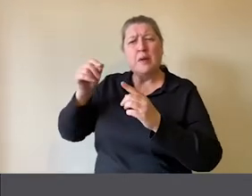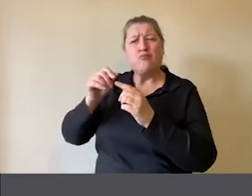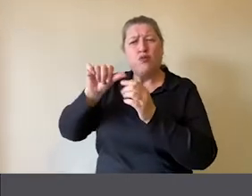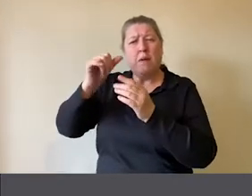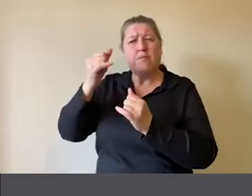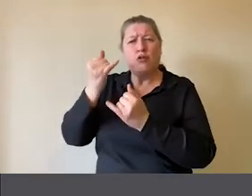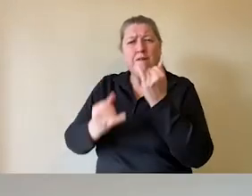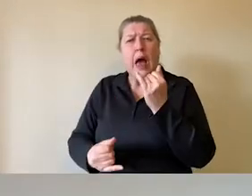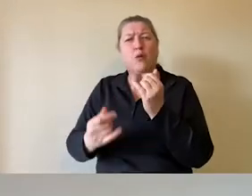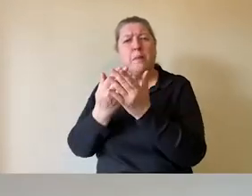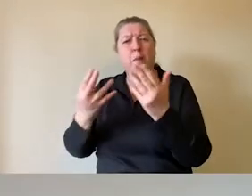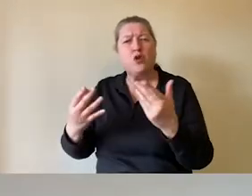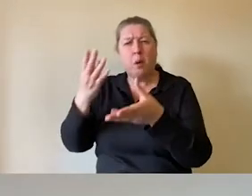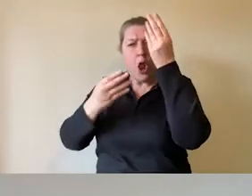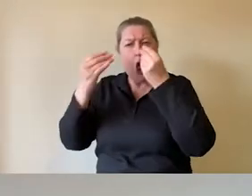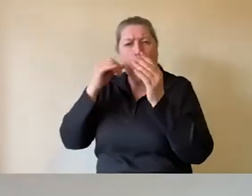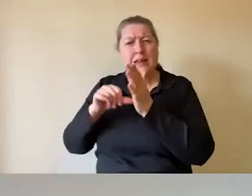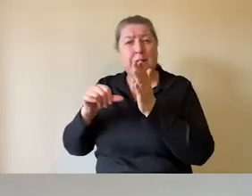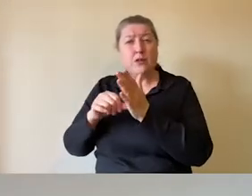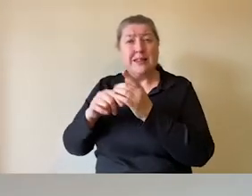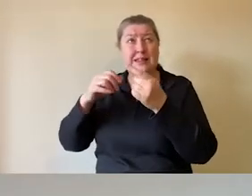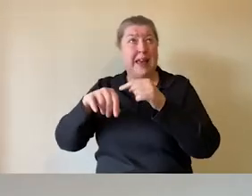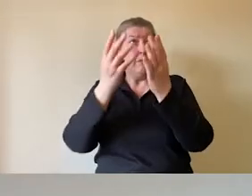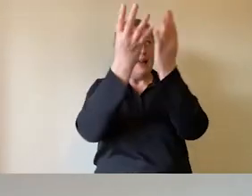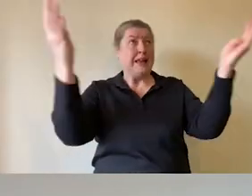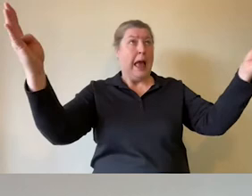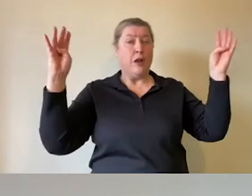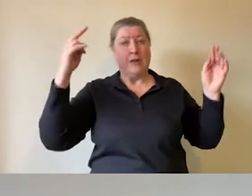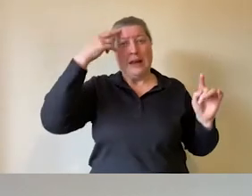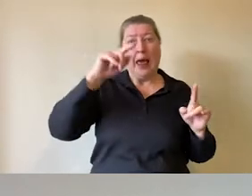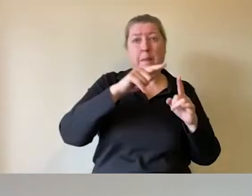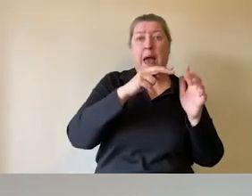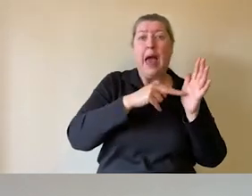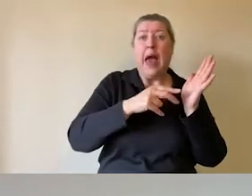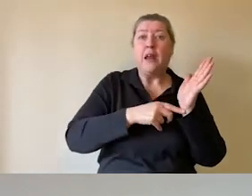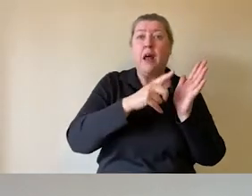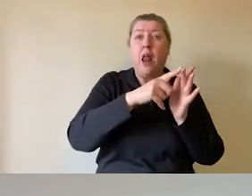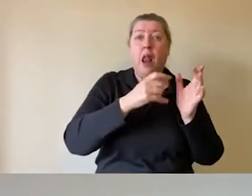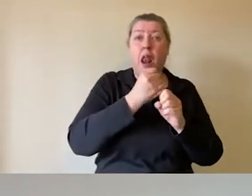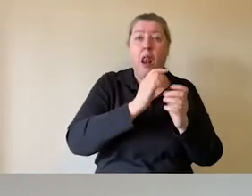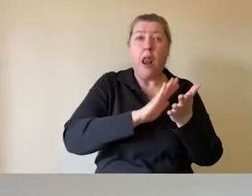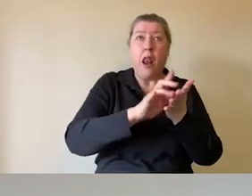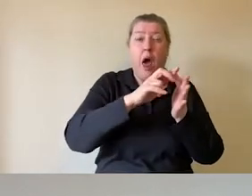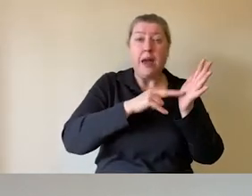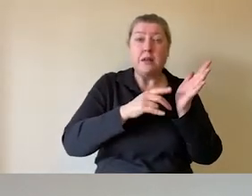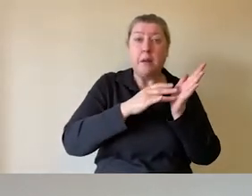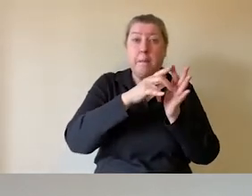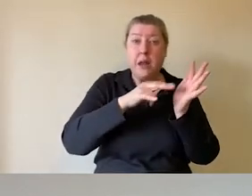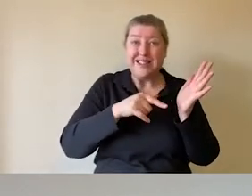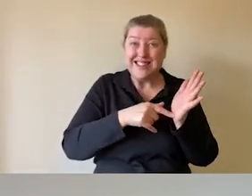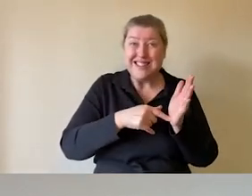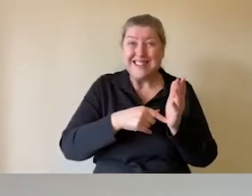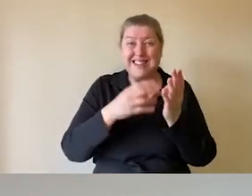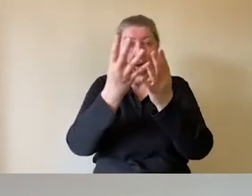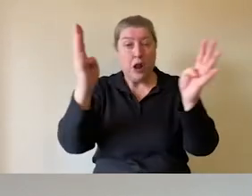in our Enlightenment gallery. And our Enlightenment gallery carries a wide range of objects, which represent the British